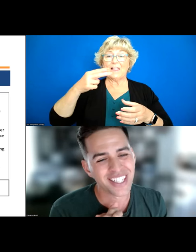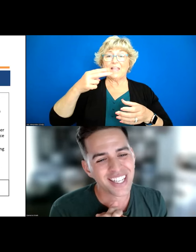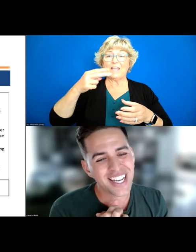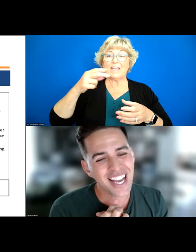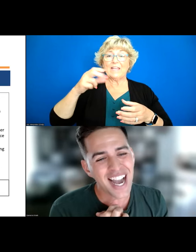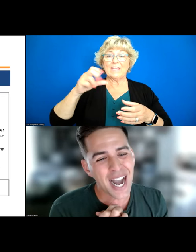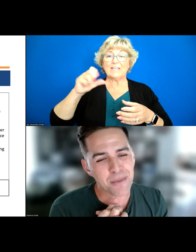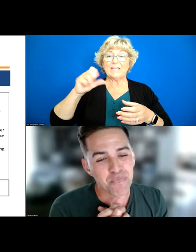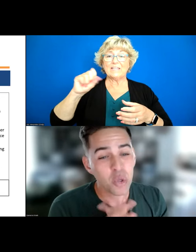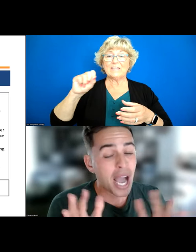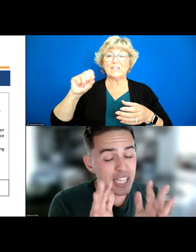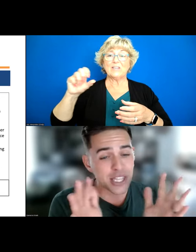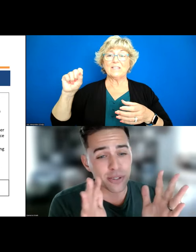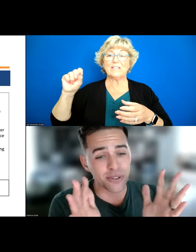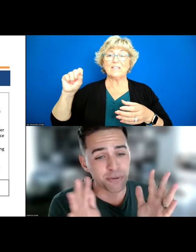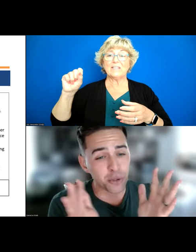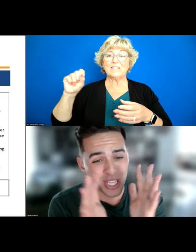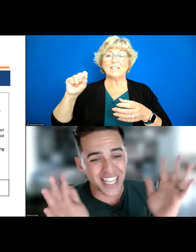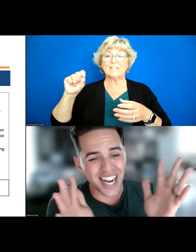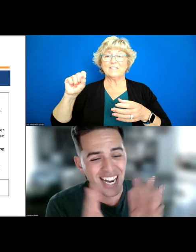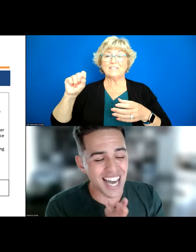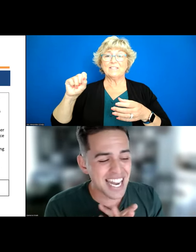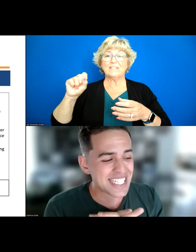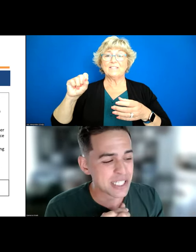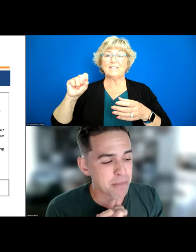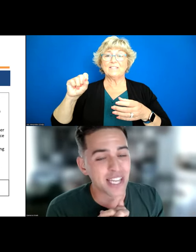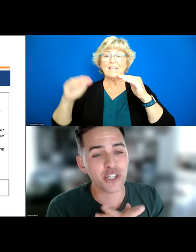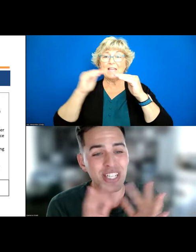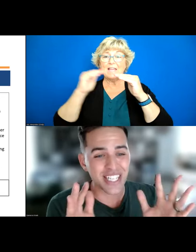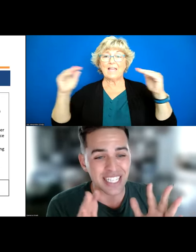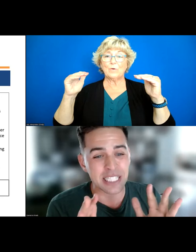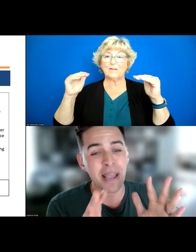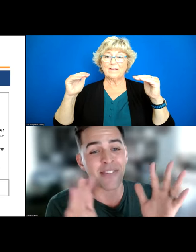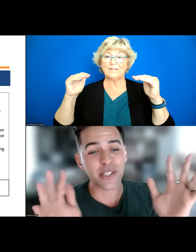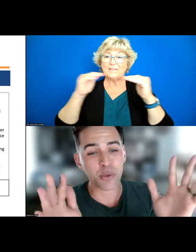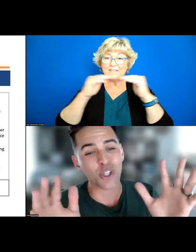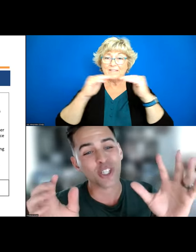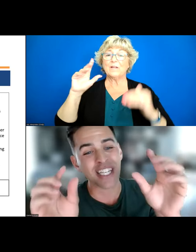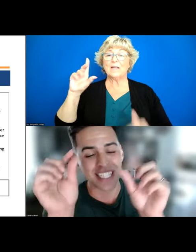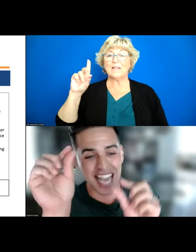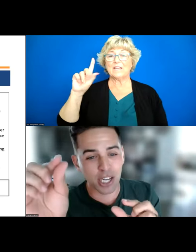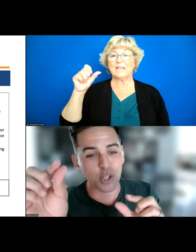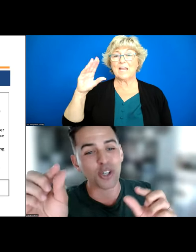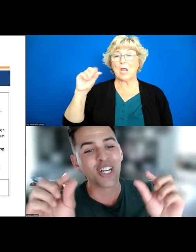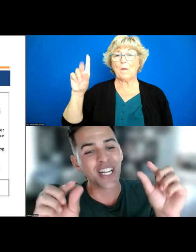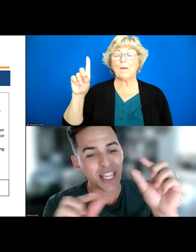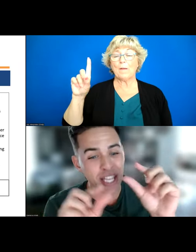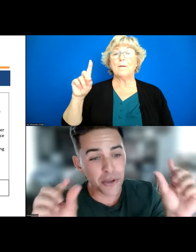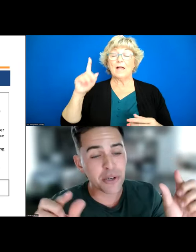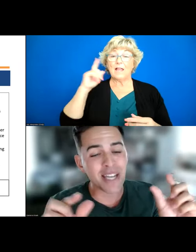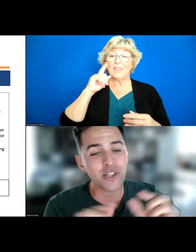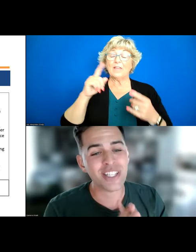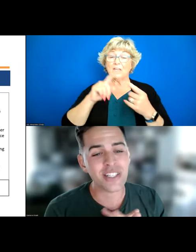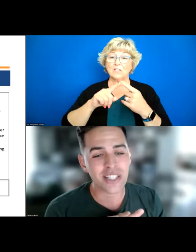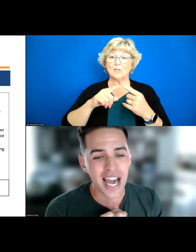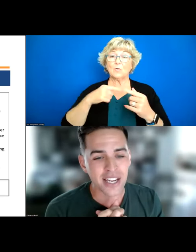uh i think there's fully uh an anticipation to expand this work and tackle the